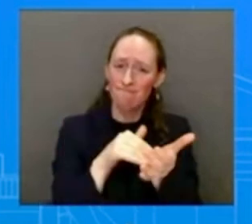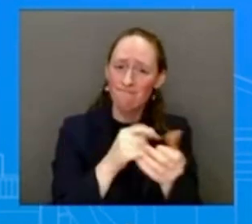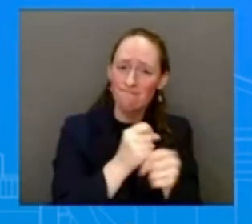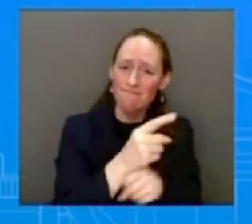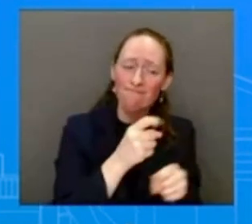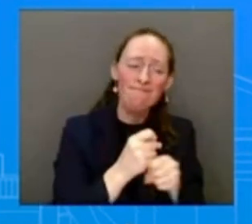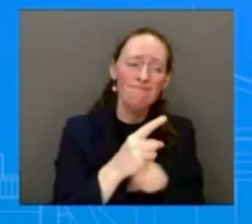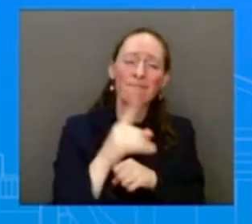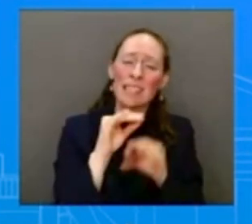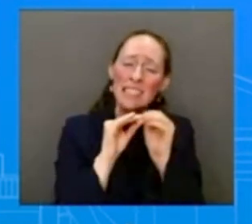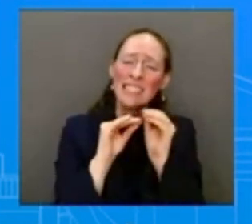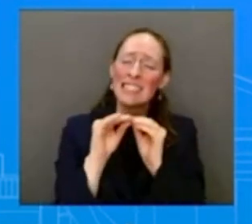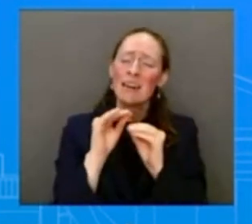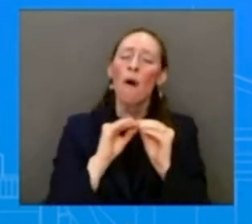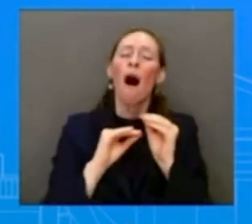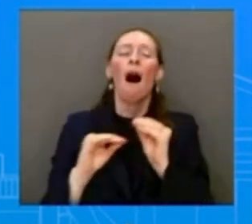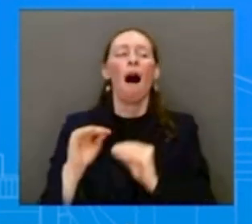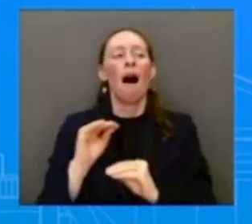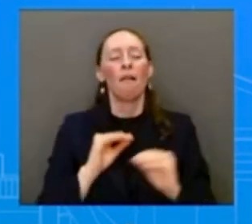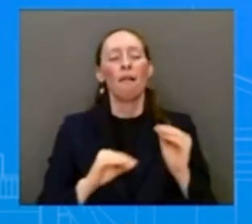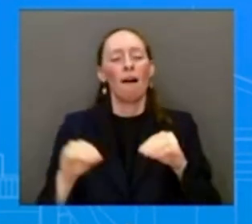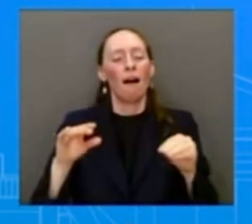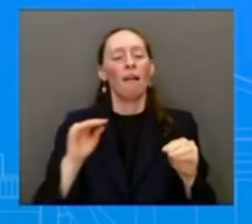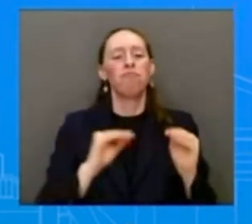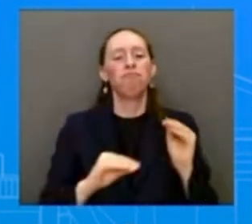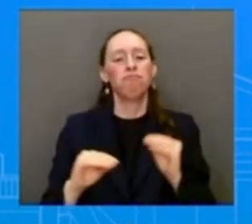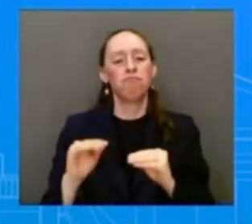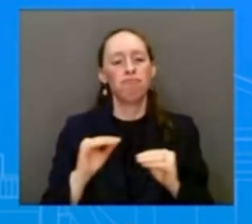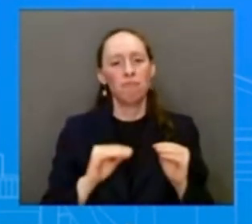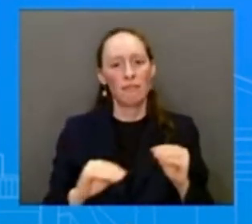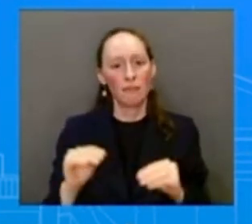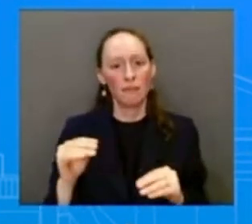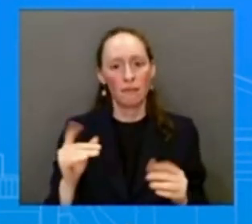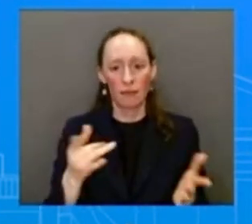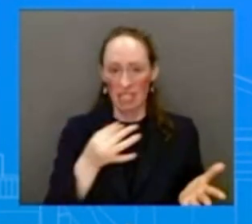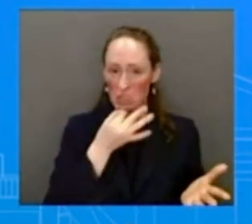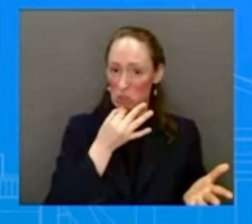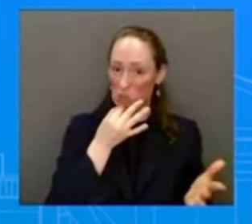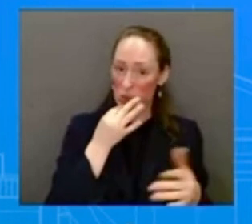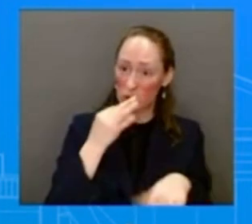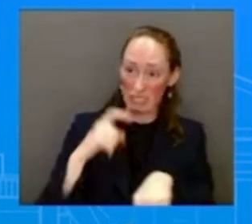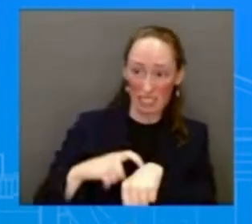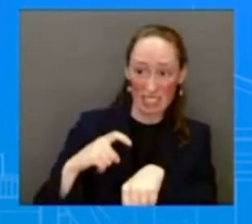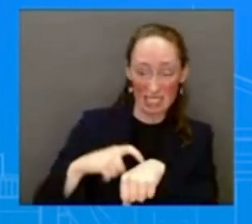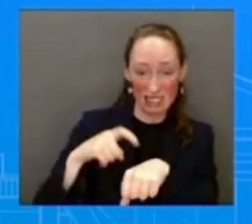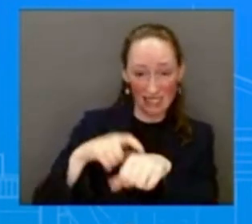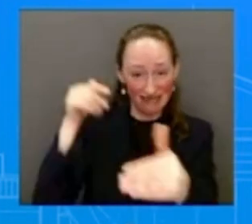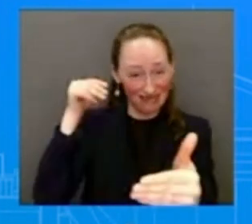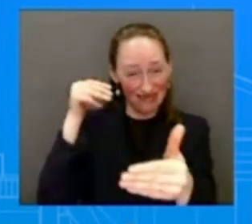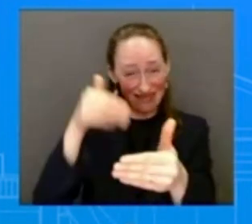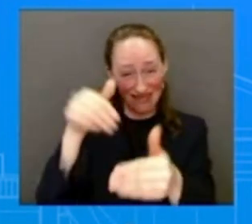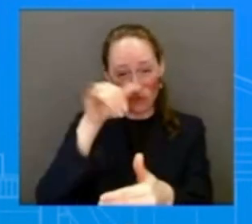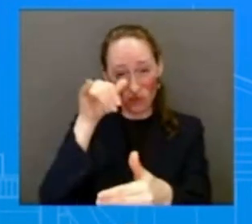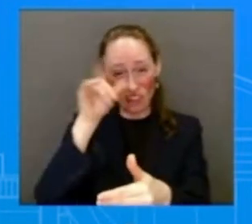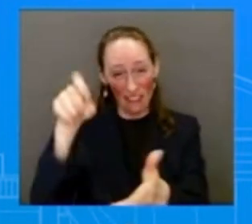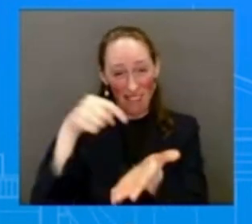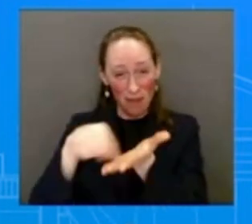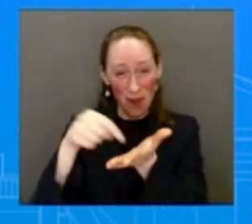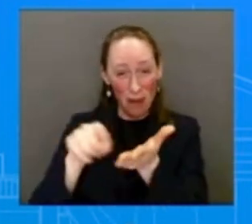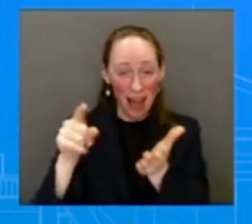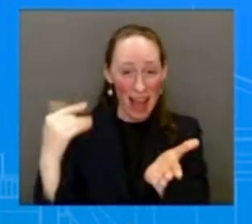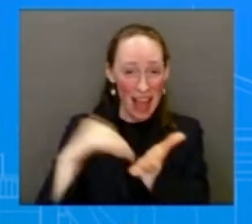prepare for loan payments to restart. And how are their Republicans elected officials responding? They're bent